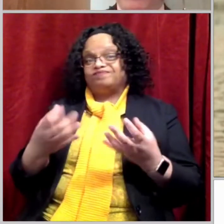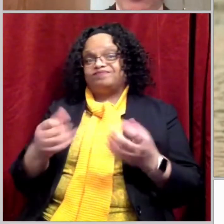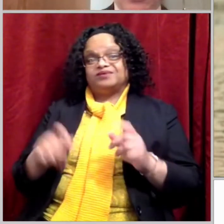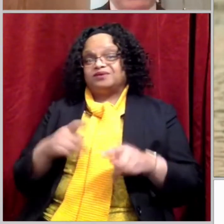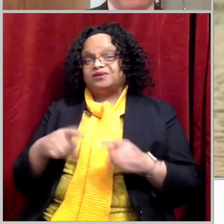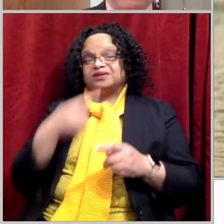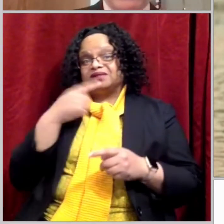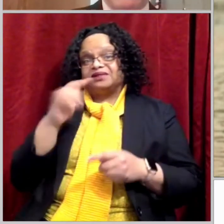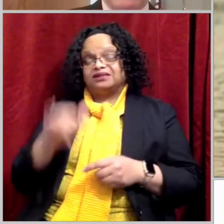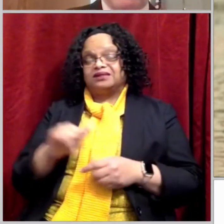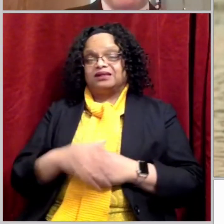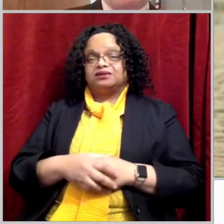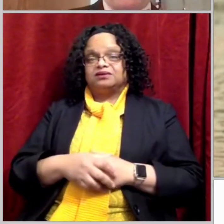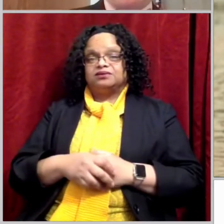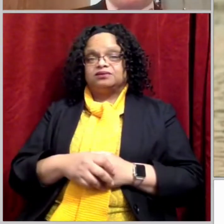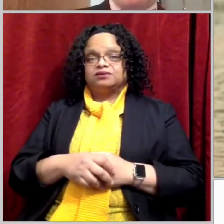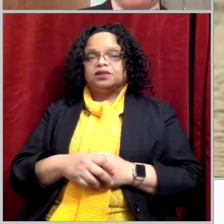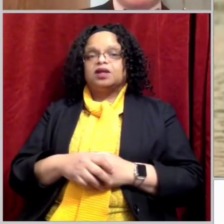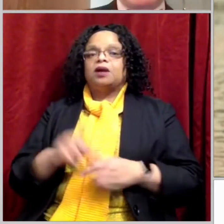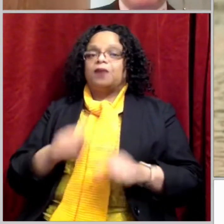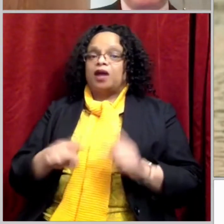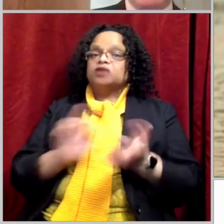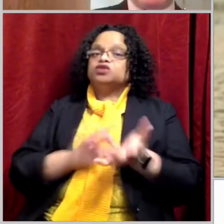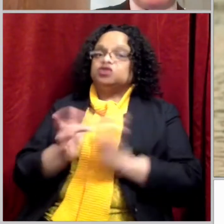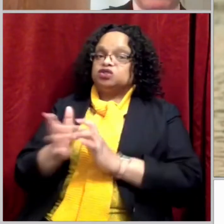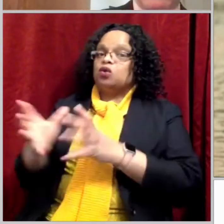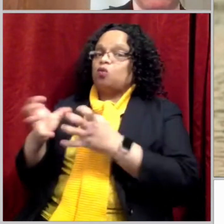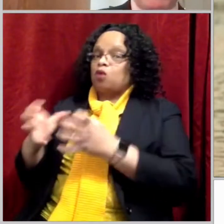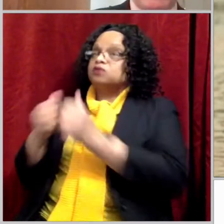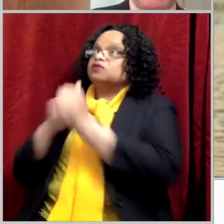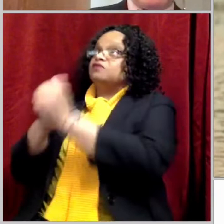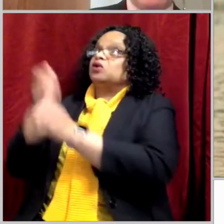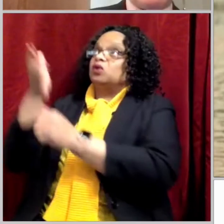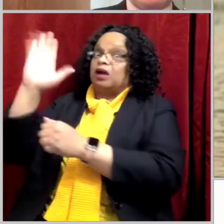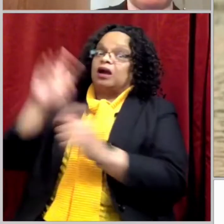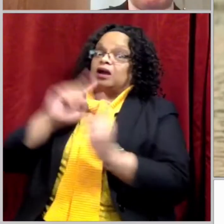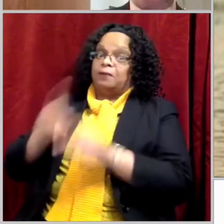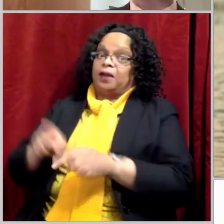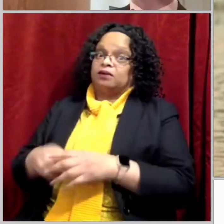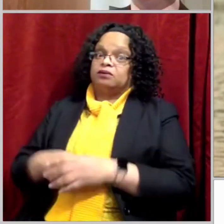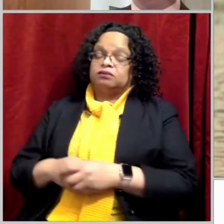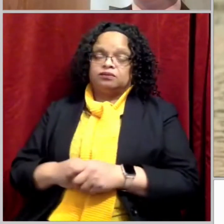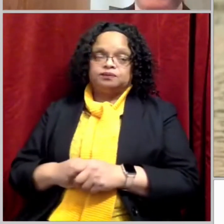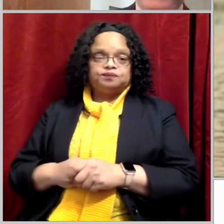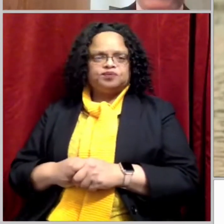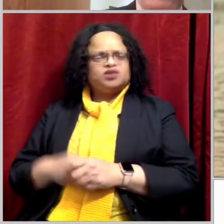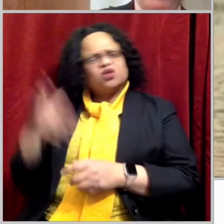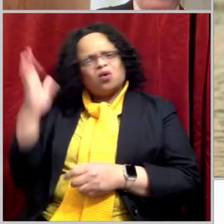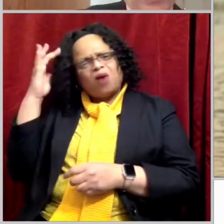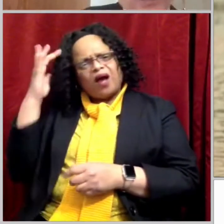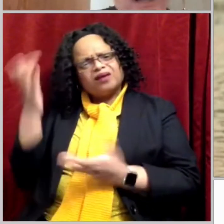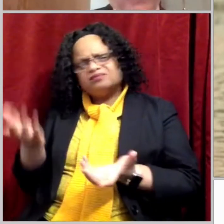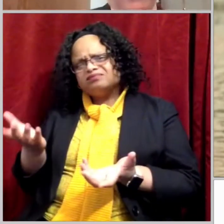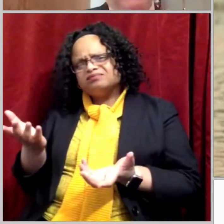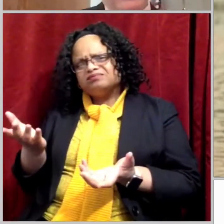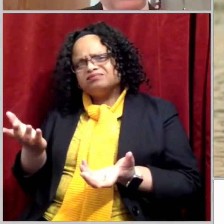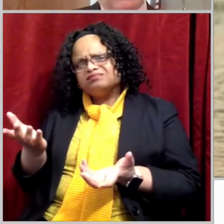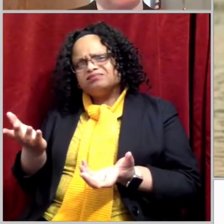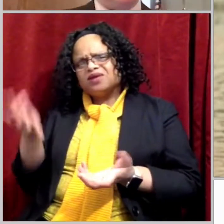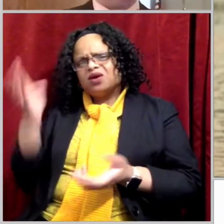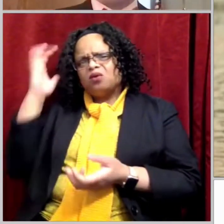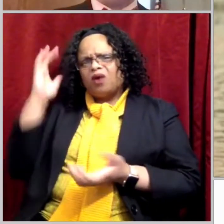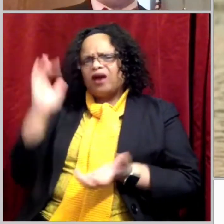just wanted to do what the Father wanted him to do. So let's think about the why now. Why